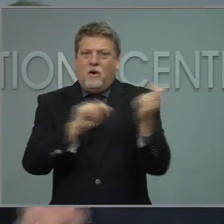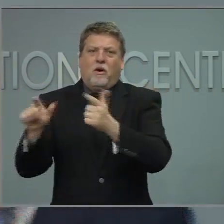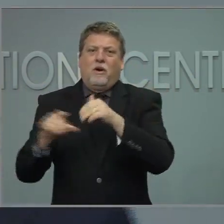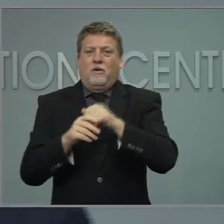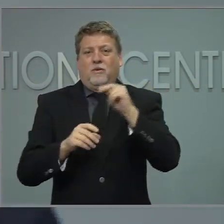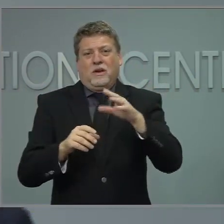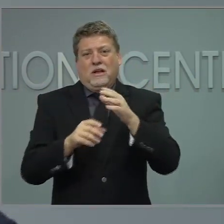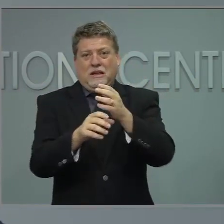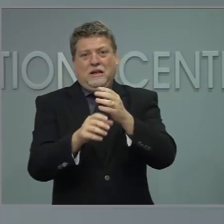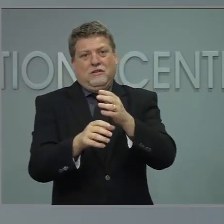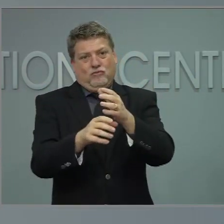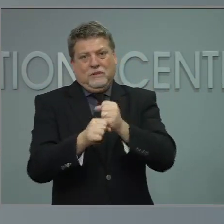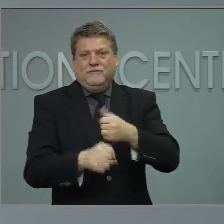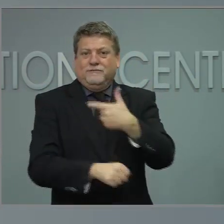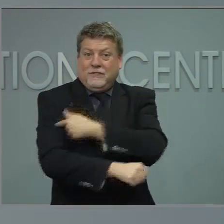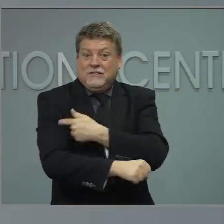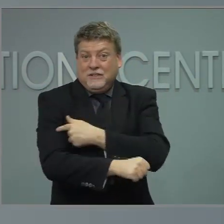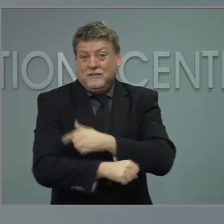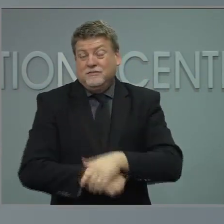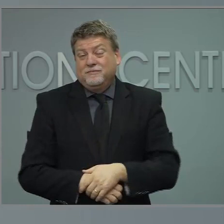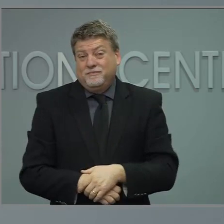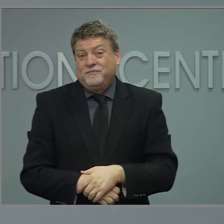possible. Next question.